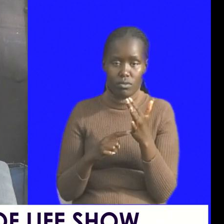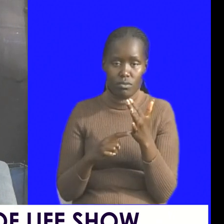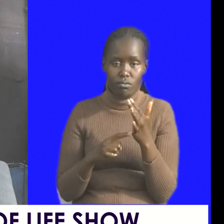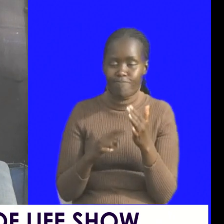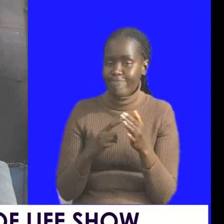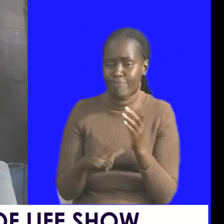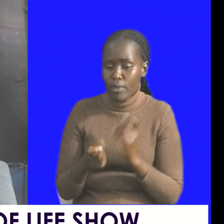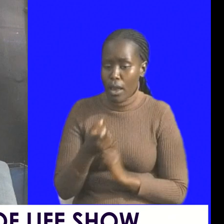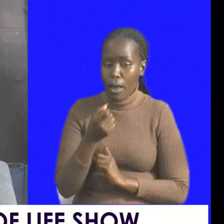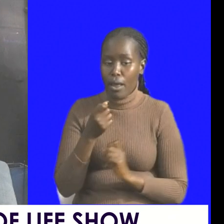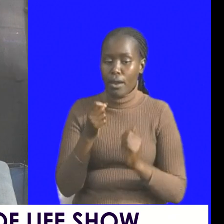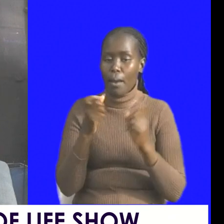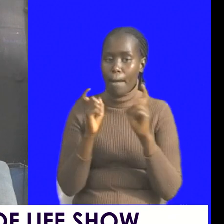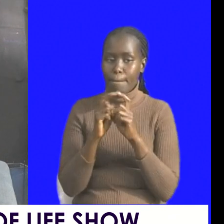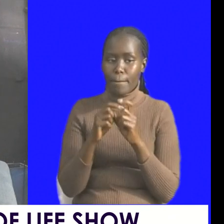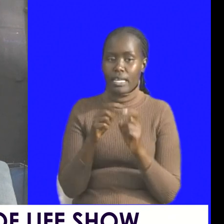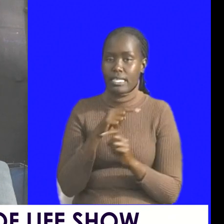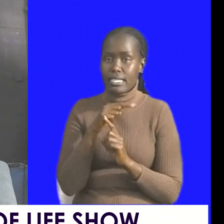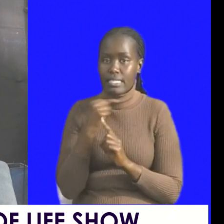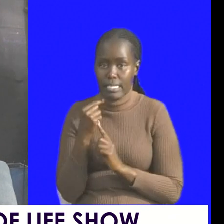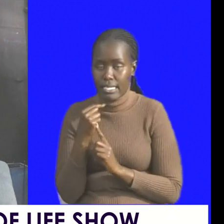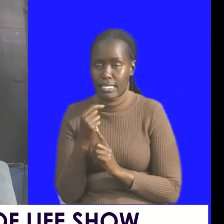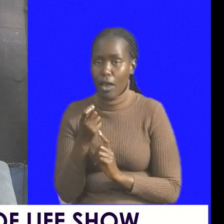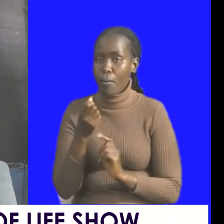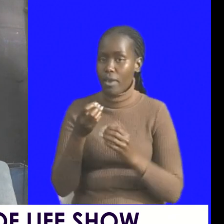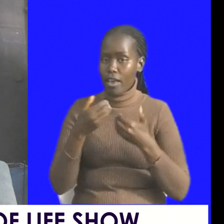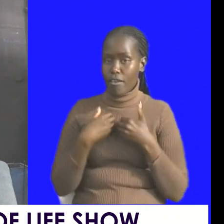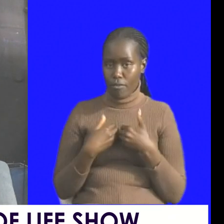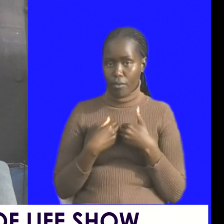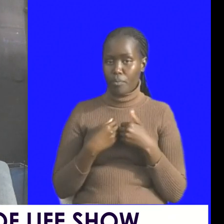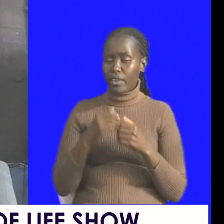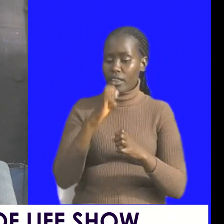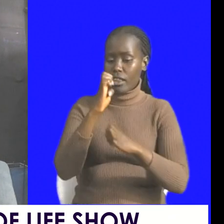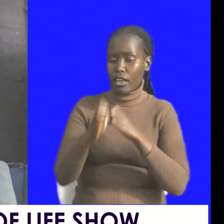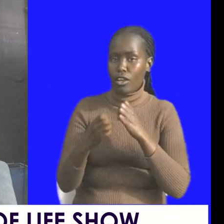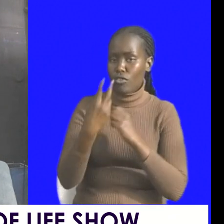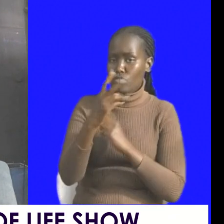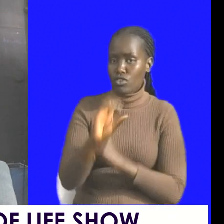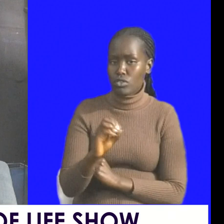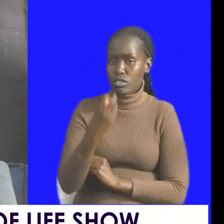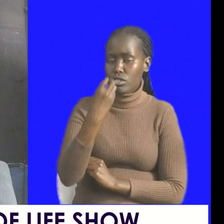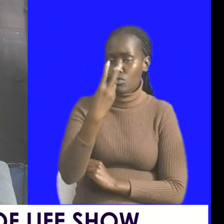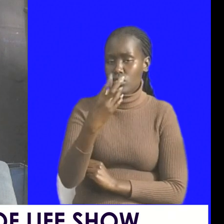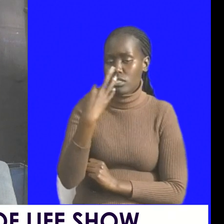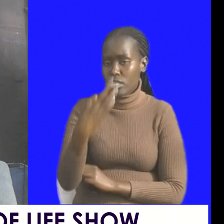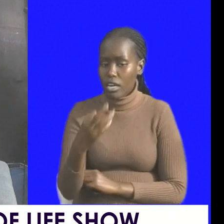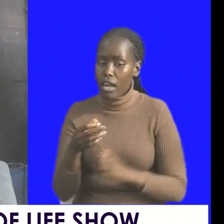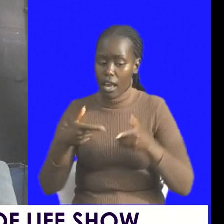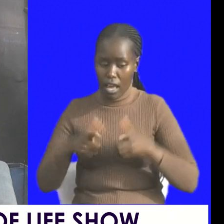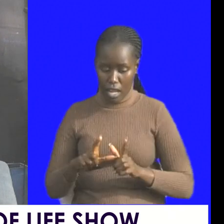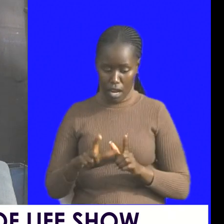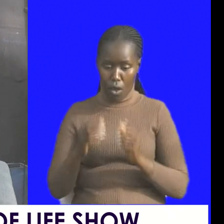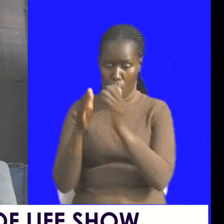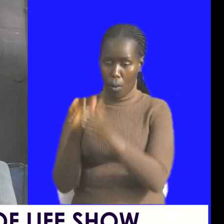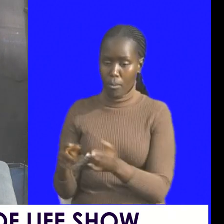we taking as a country at the end of this year 2023 let somebody count the